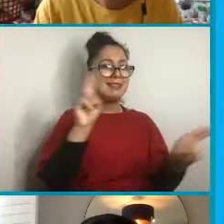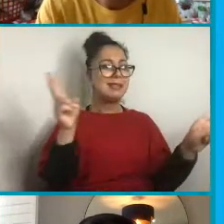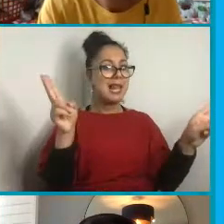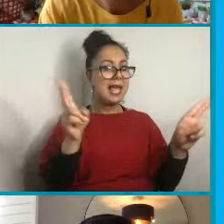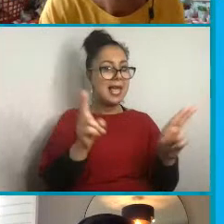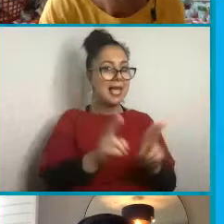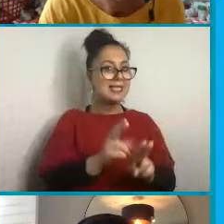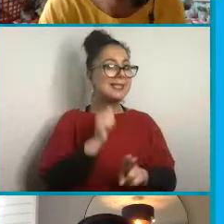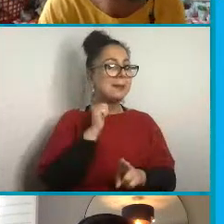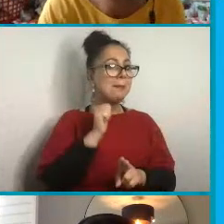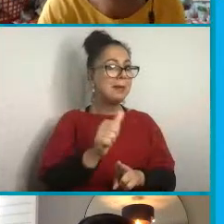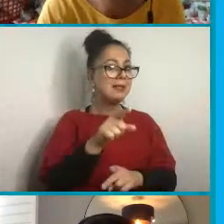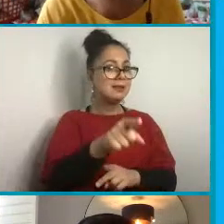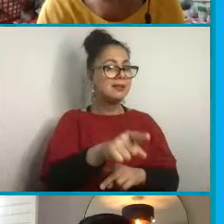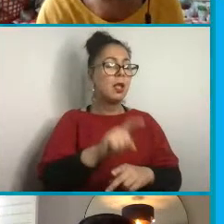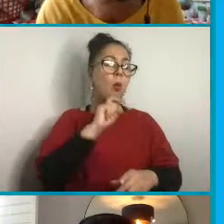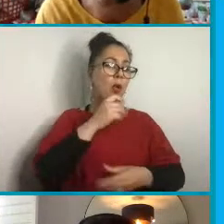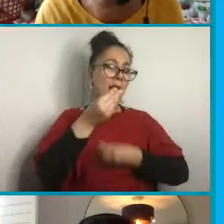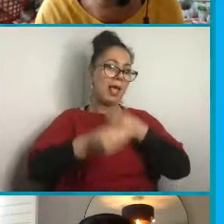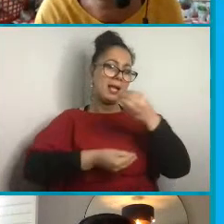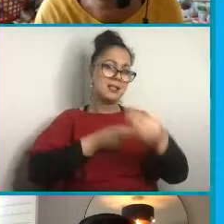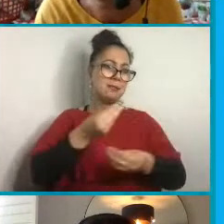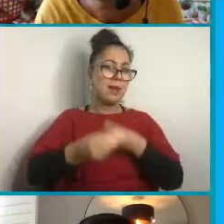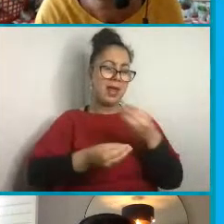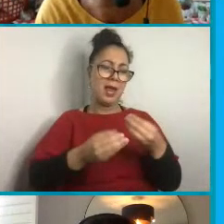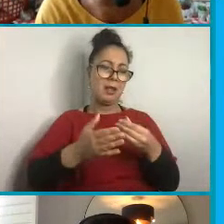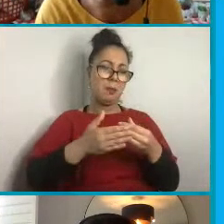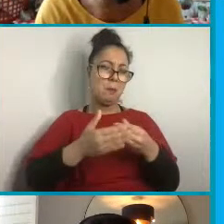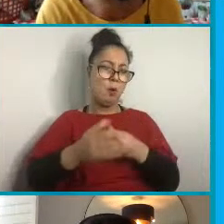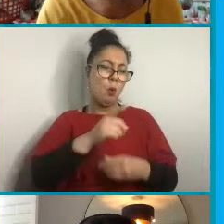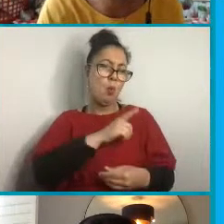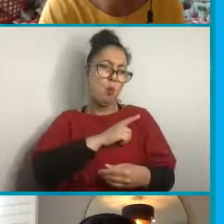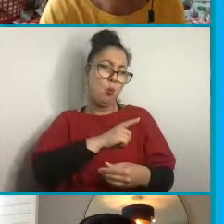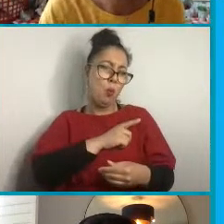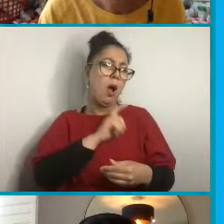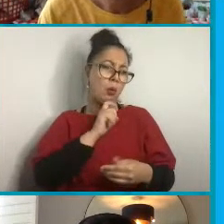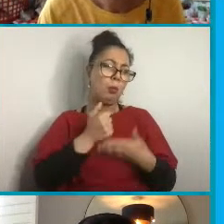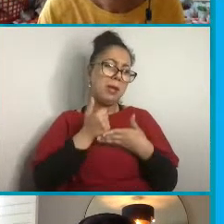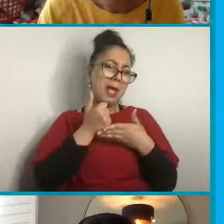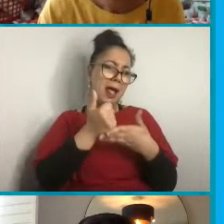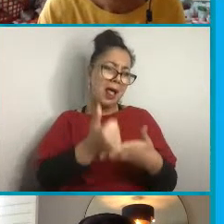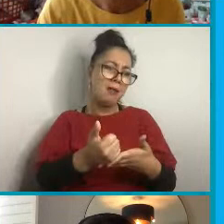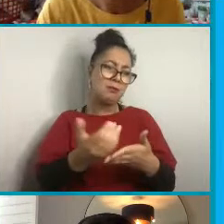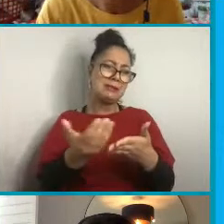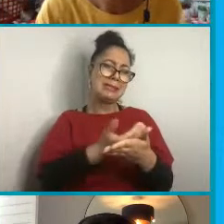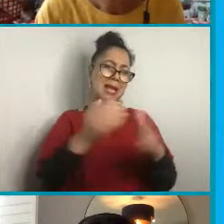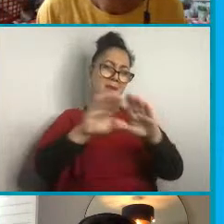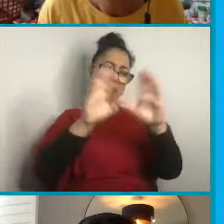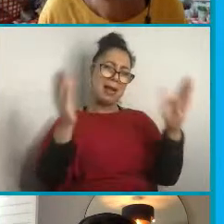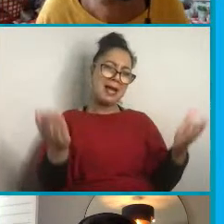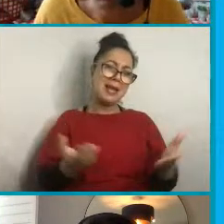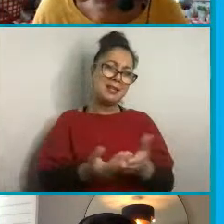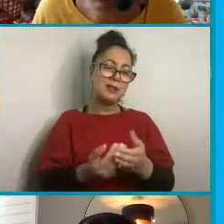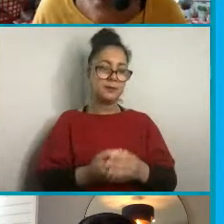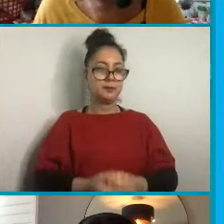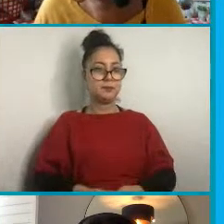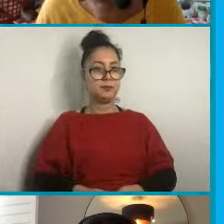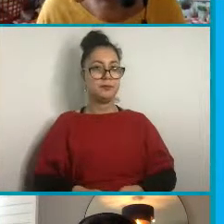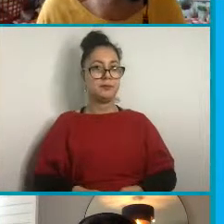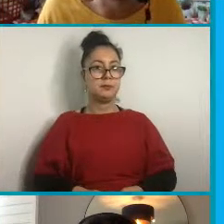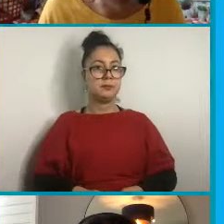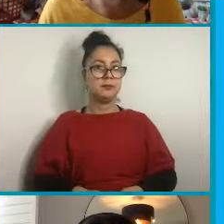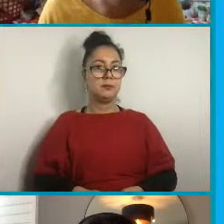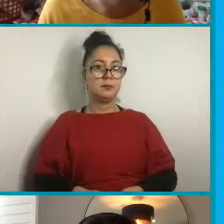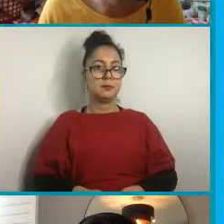And we'll explain a bit more about why that would be helpful. So what would